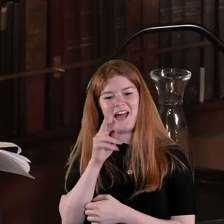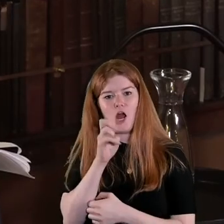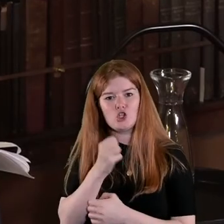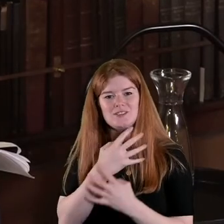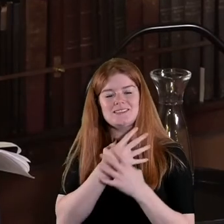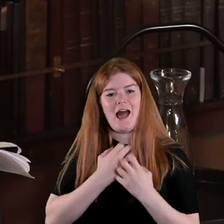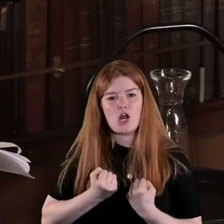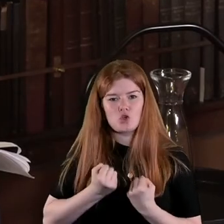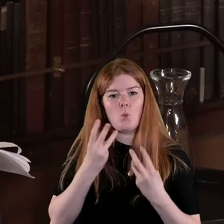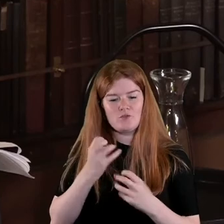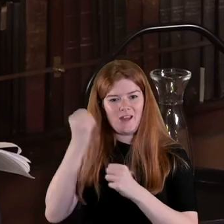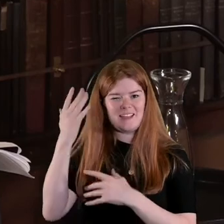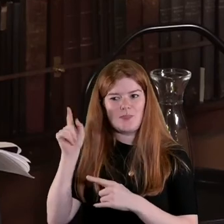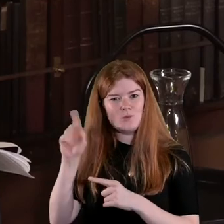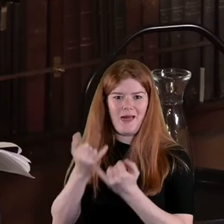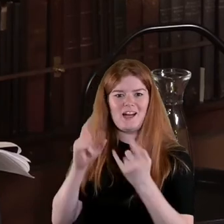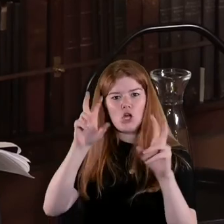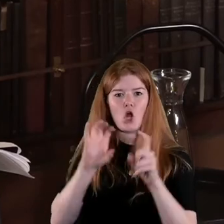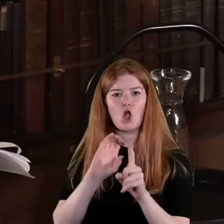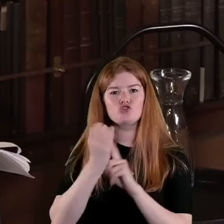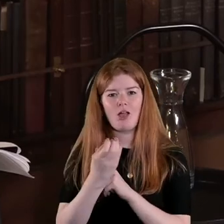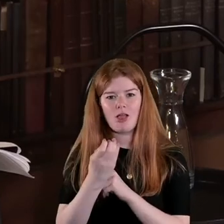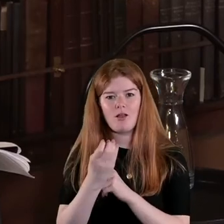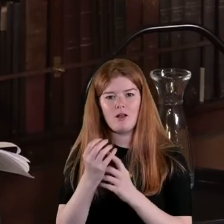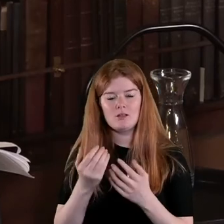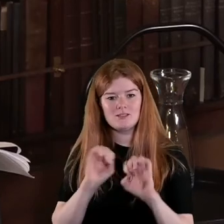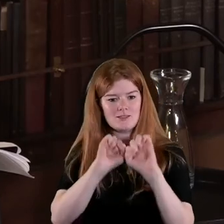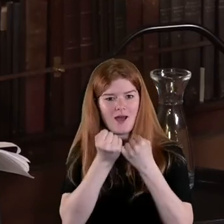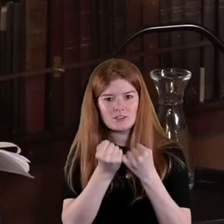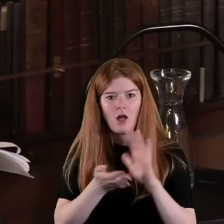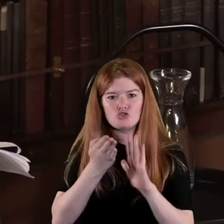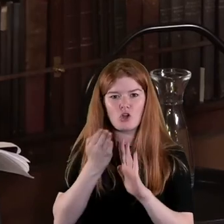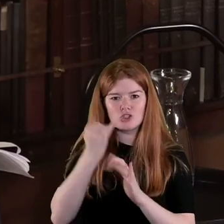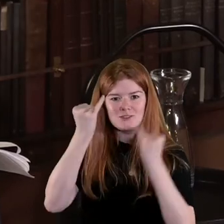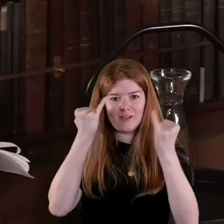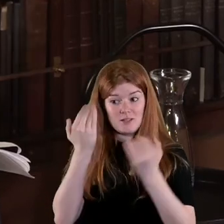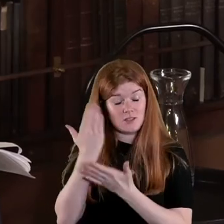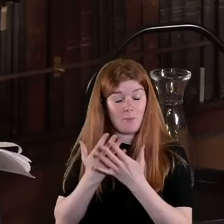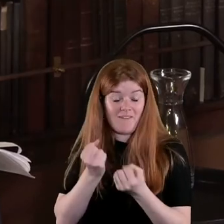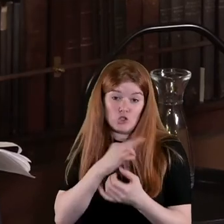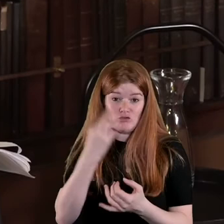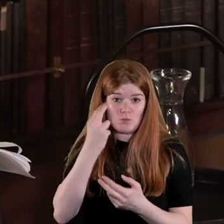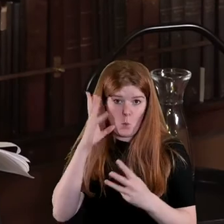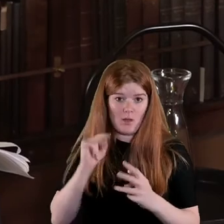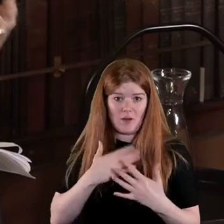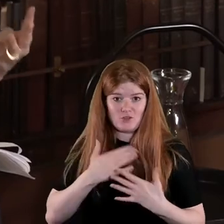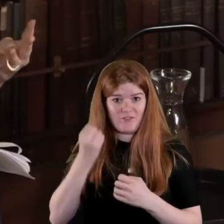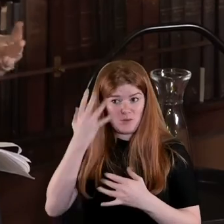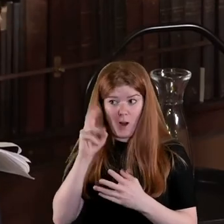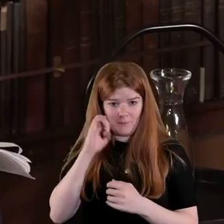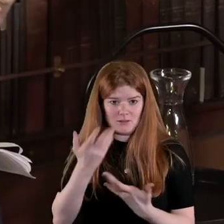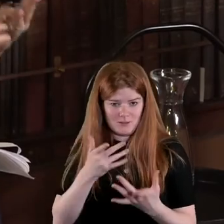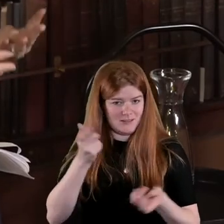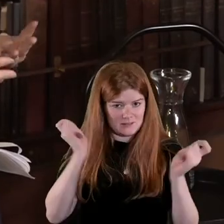cultural a kind of almost a cultural construct some of that was for good reason because terrible things